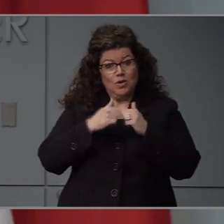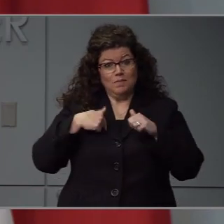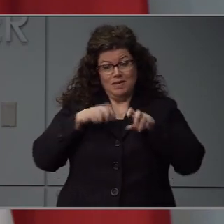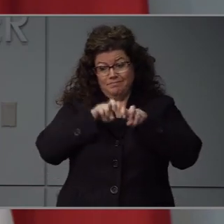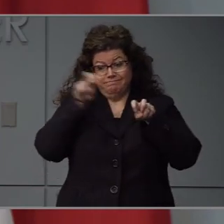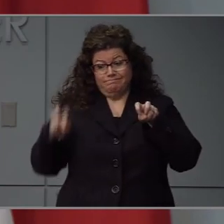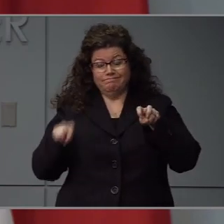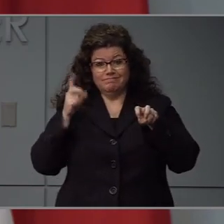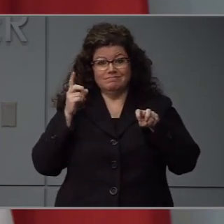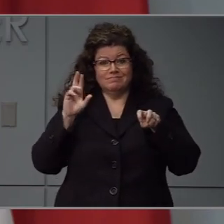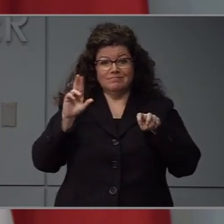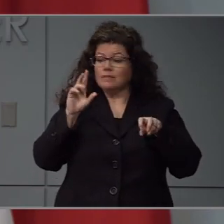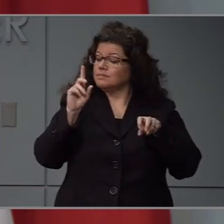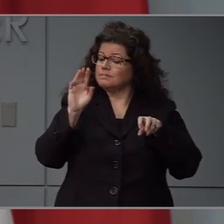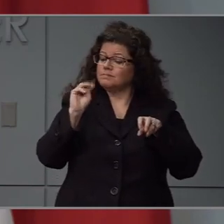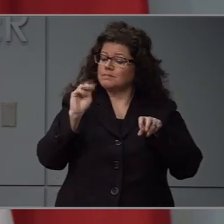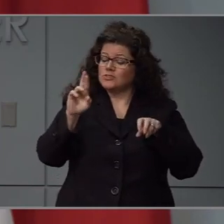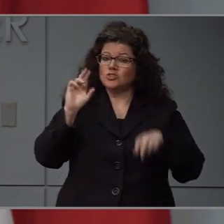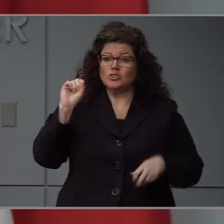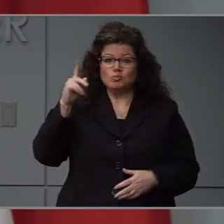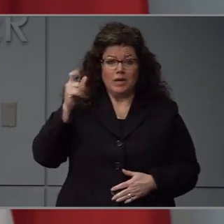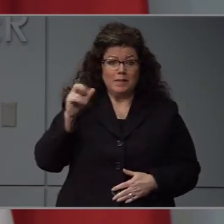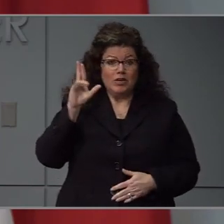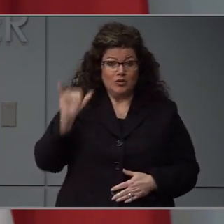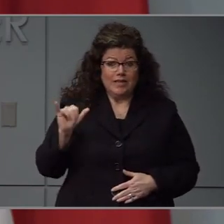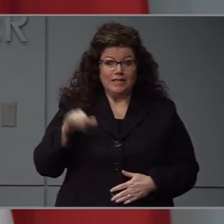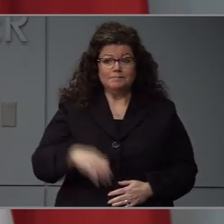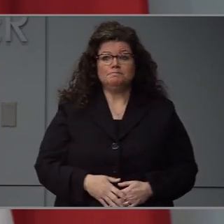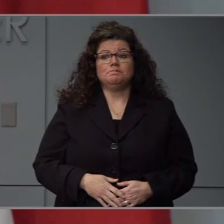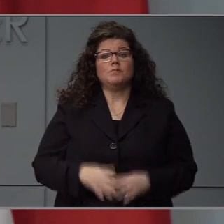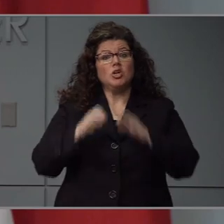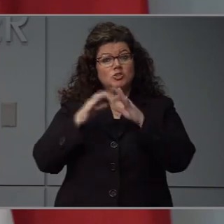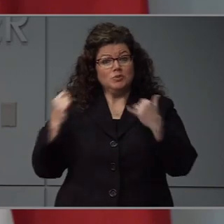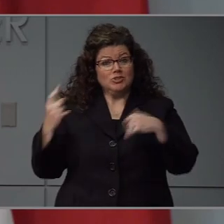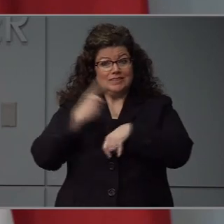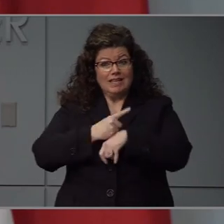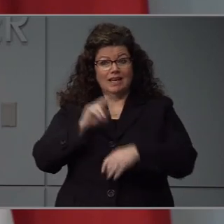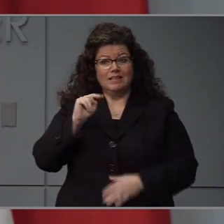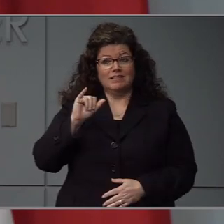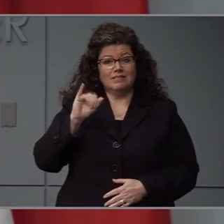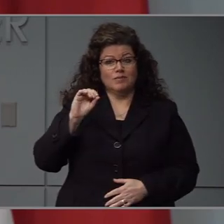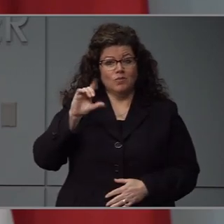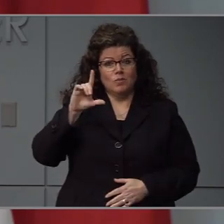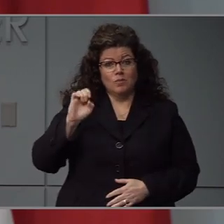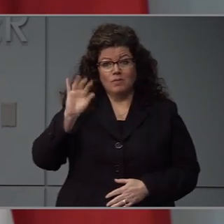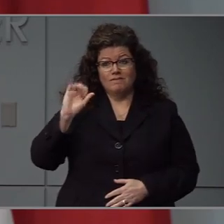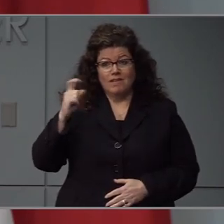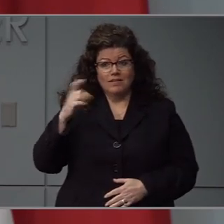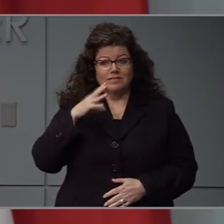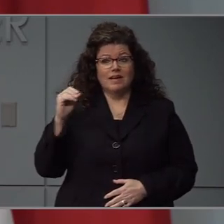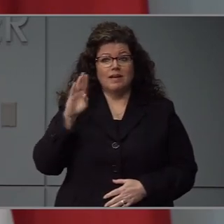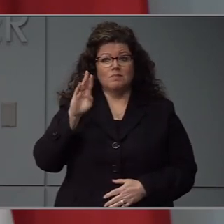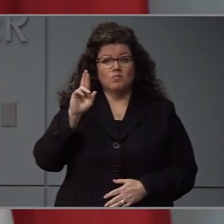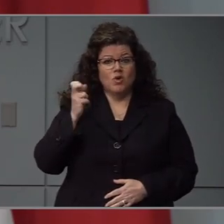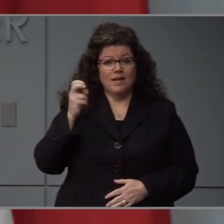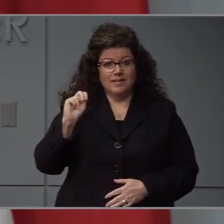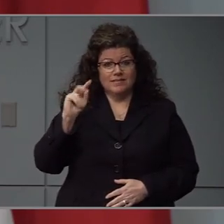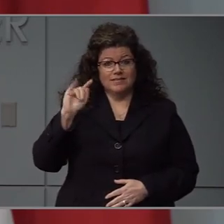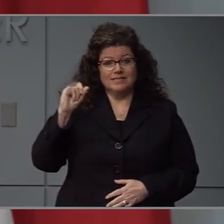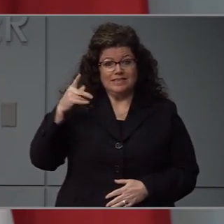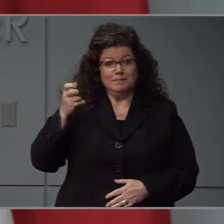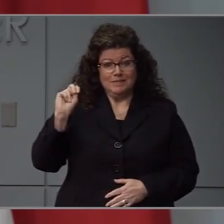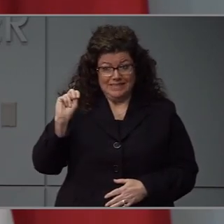Sprayberry, Director of Emergency Management. Nicole Fox and Brian Tipton are our American Sign Language interpreters.